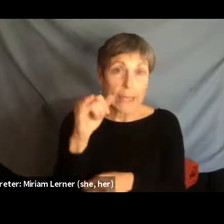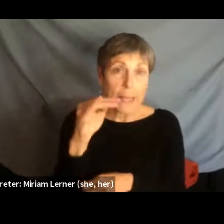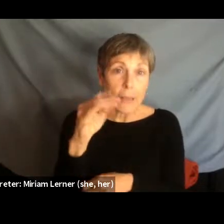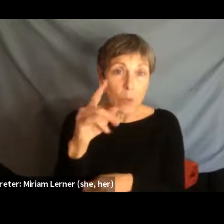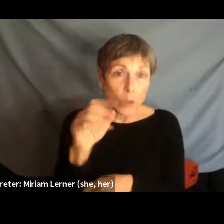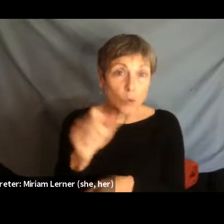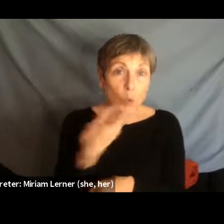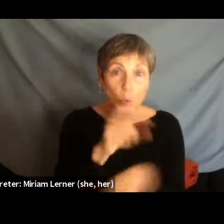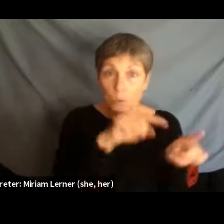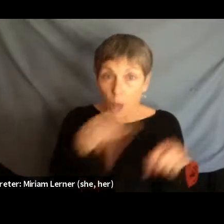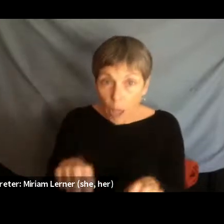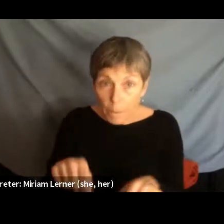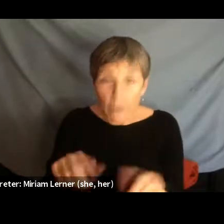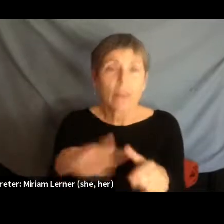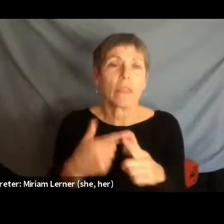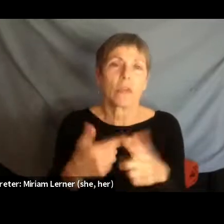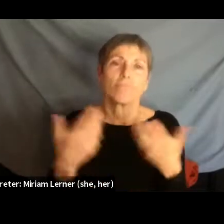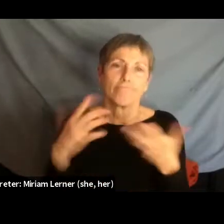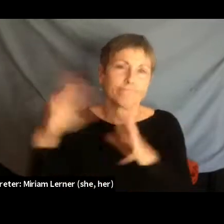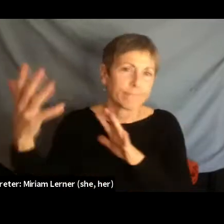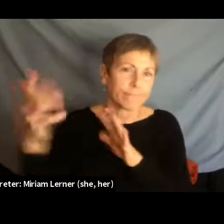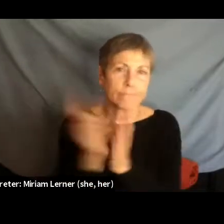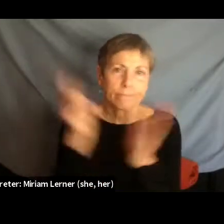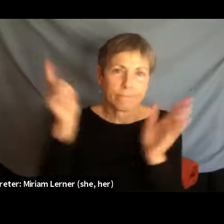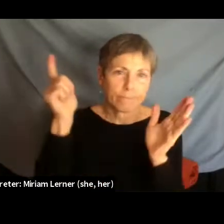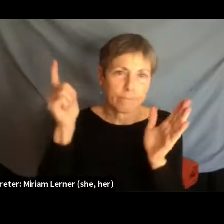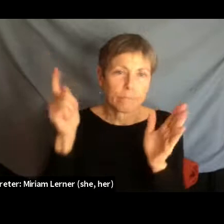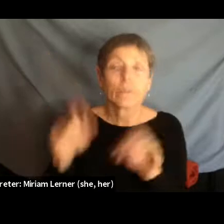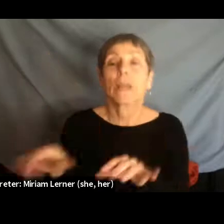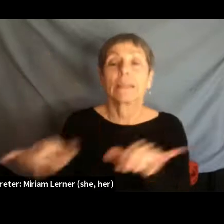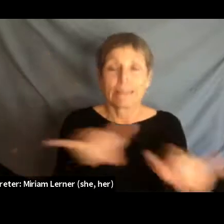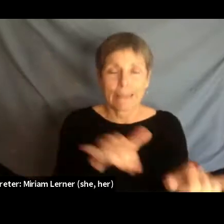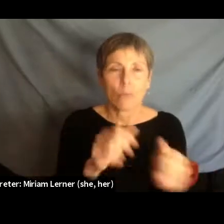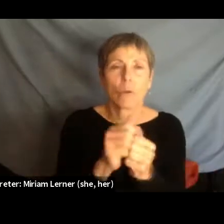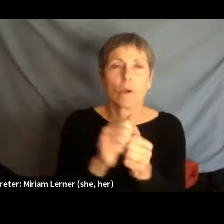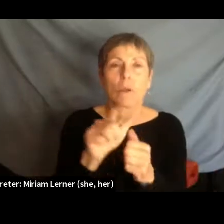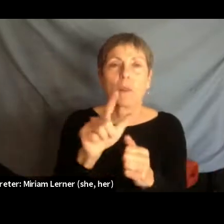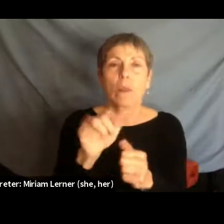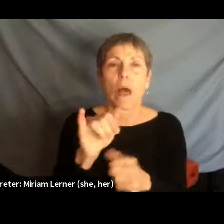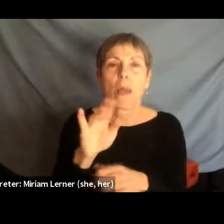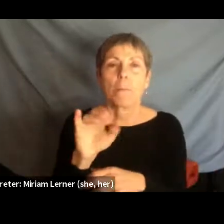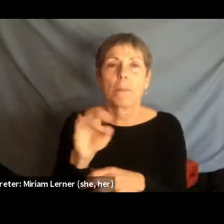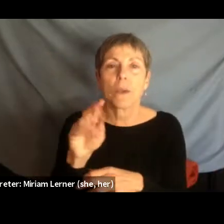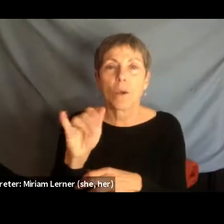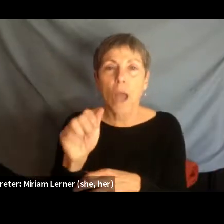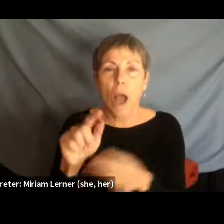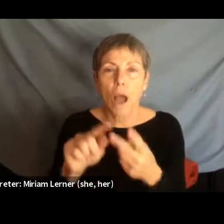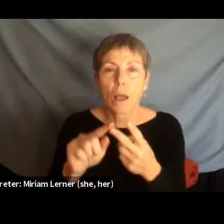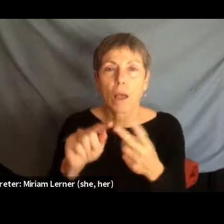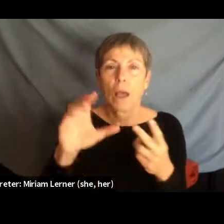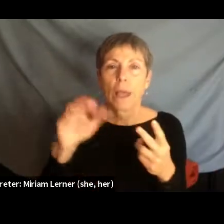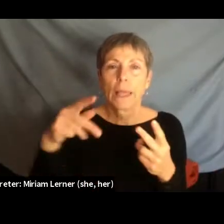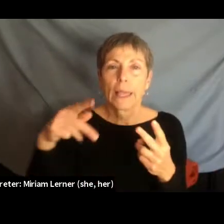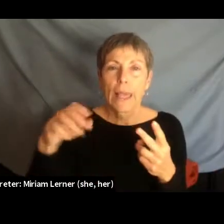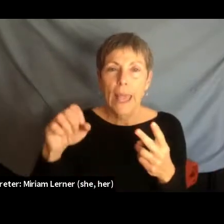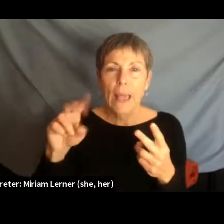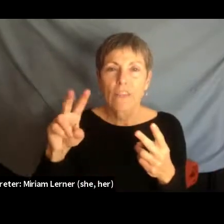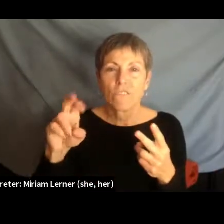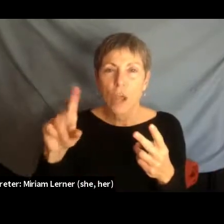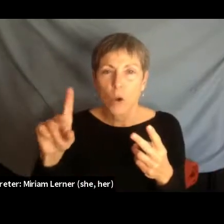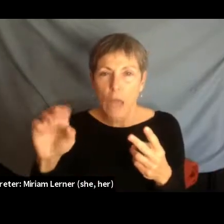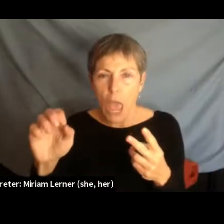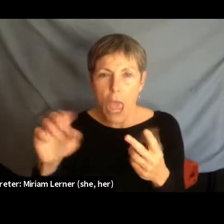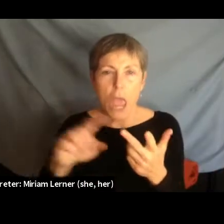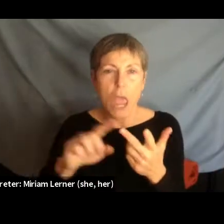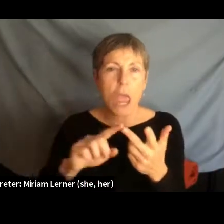system. The same goes for Liberia. The same goes for Cape Verde. There are other countries like Belize,